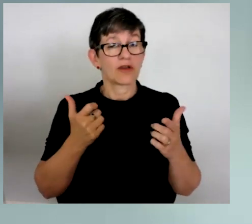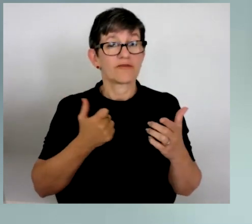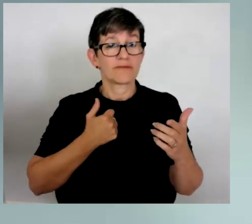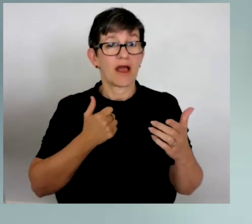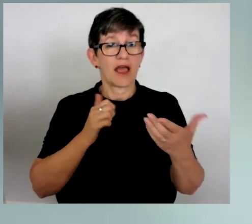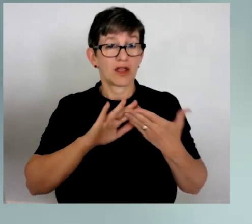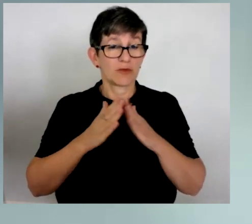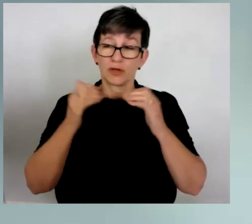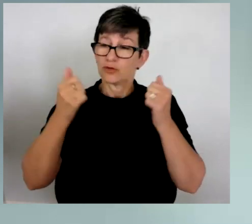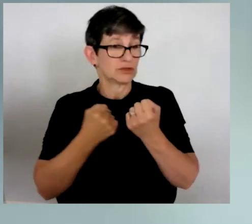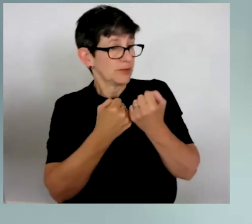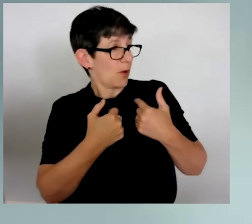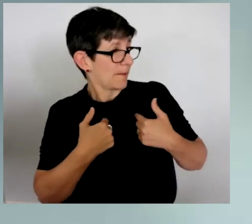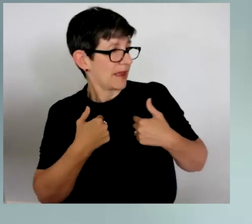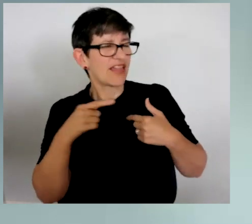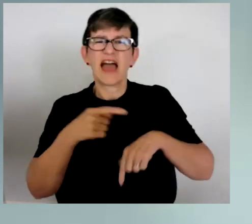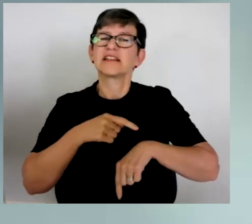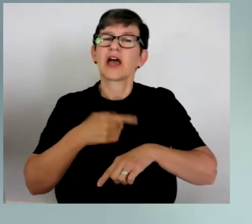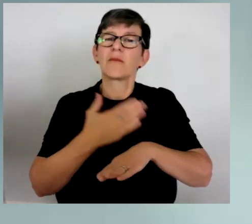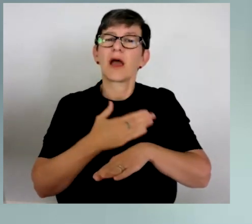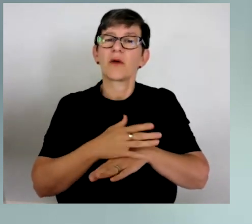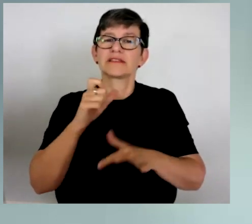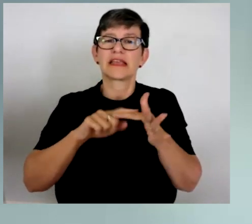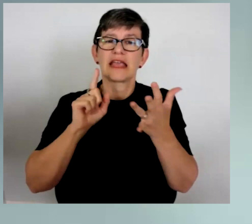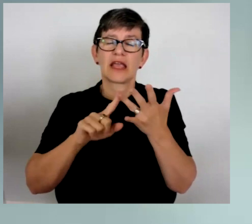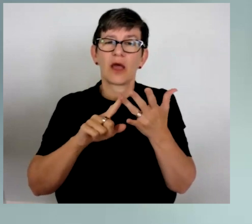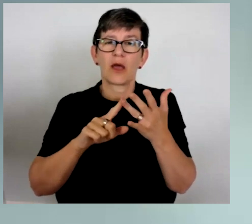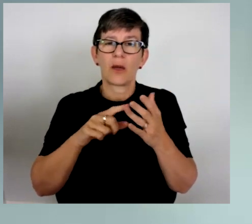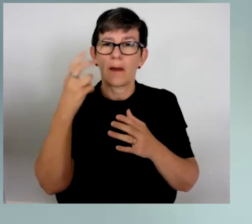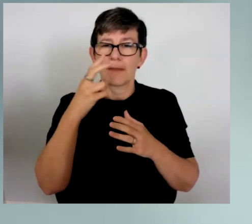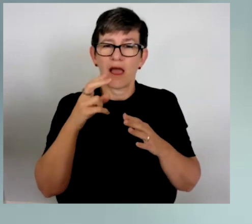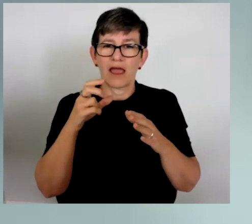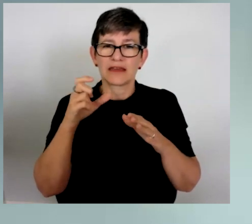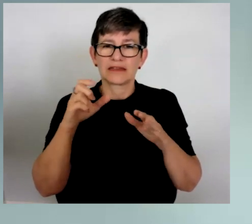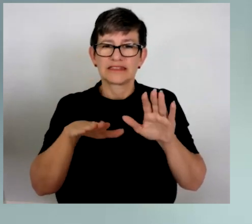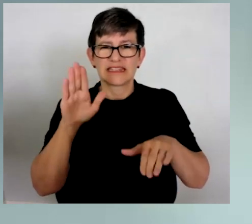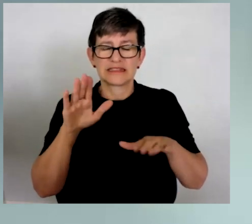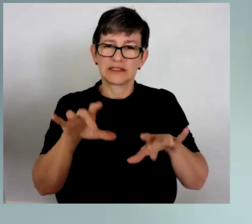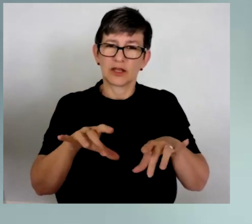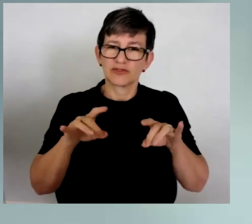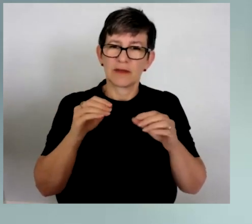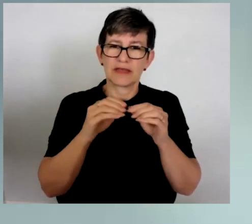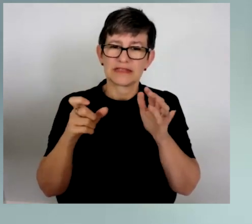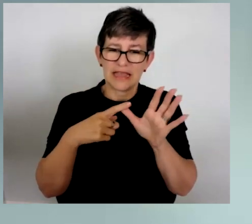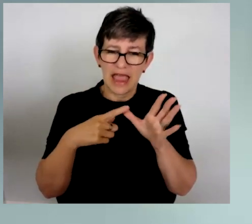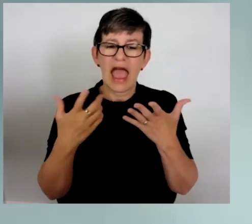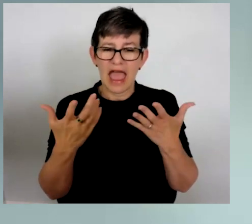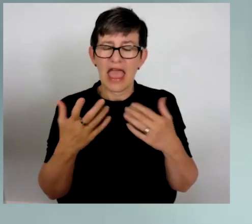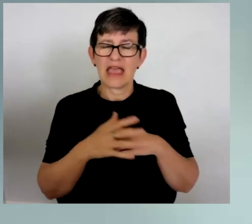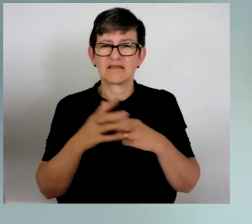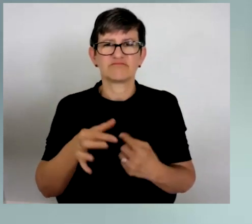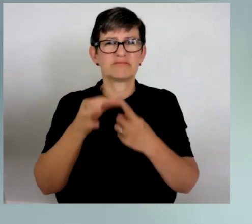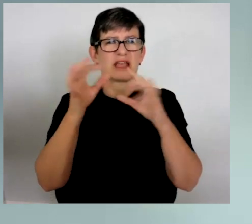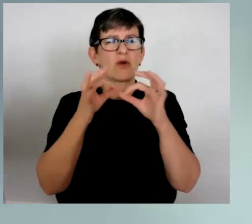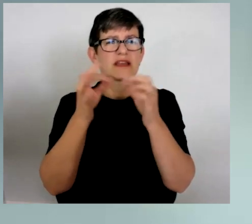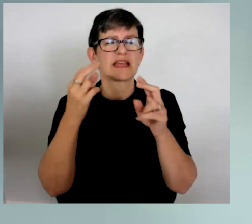community. I was CEO of Blind Citizens Australia at the time, the National Representative Organization of Australians who are blind or